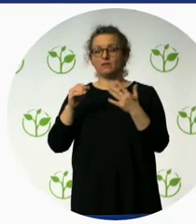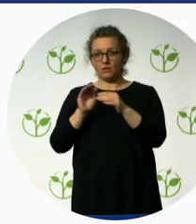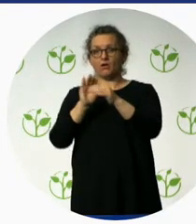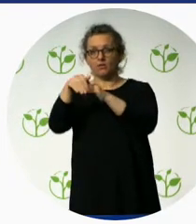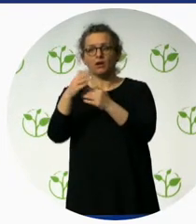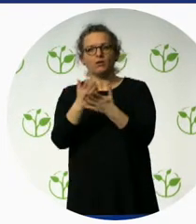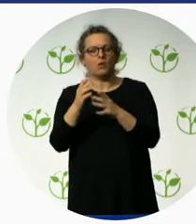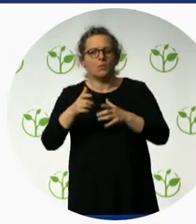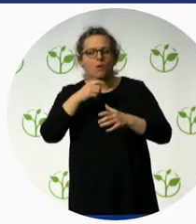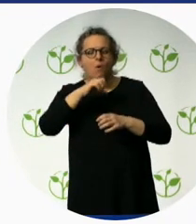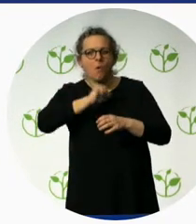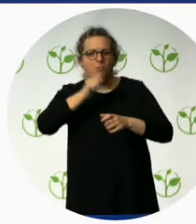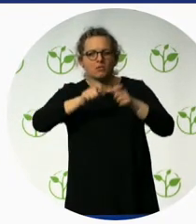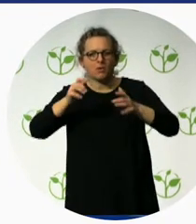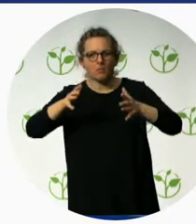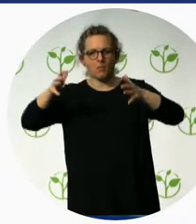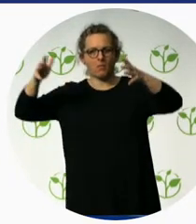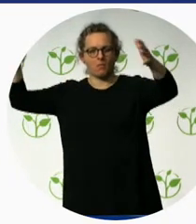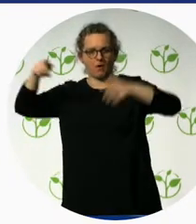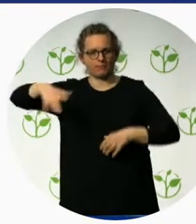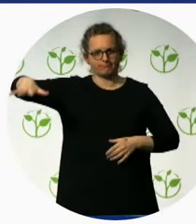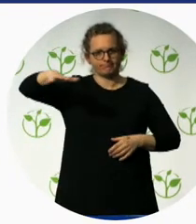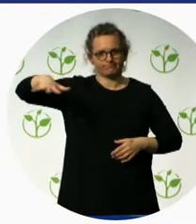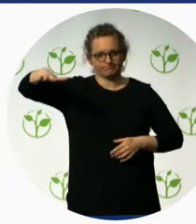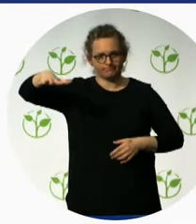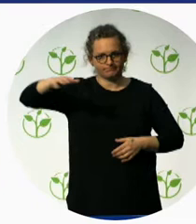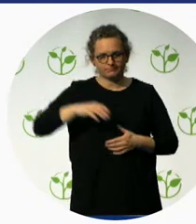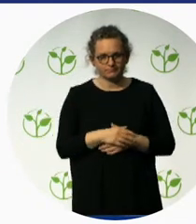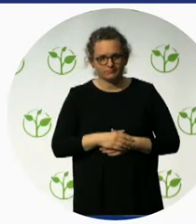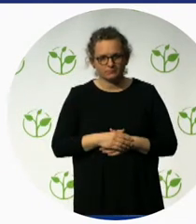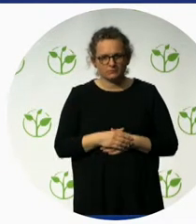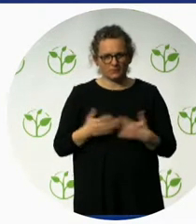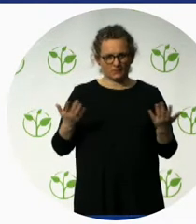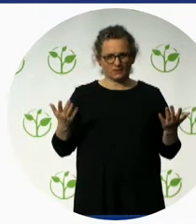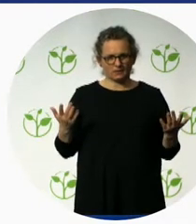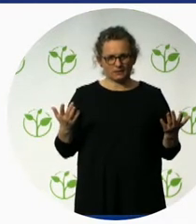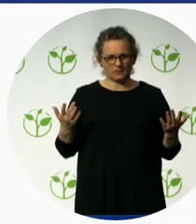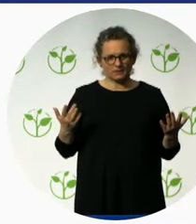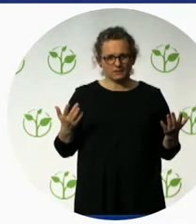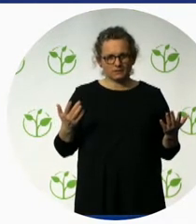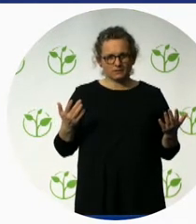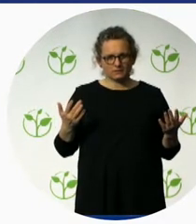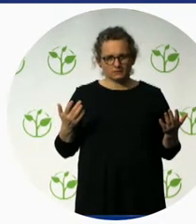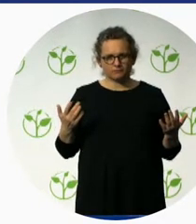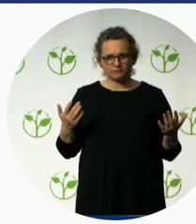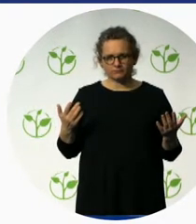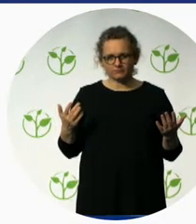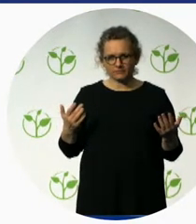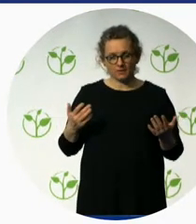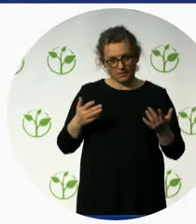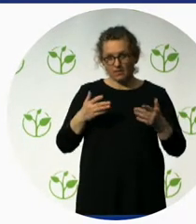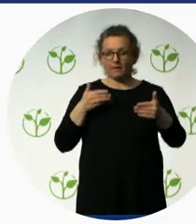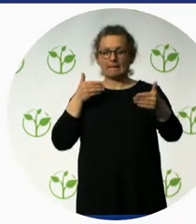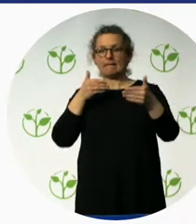contribution of GDP. Nearly 200 billion U.S. dollars of business. So, coming to the innovation in